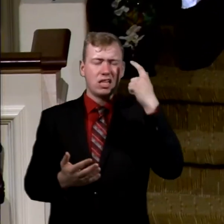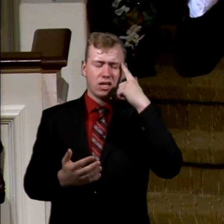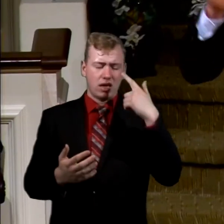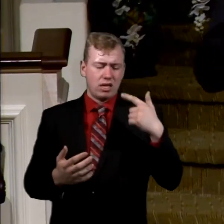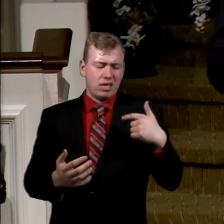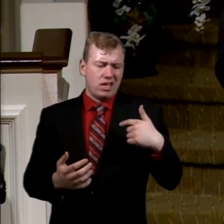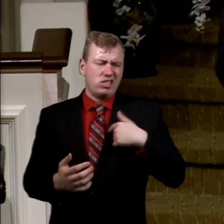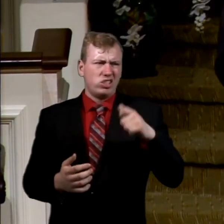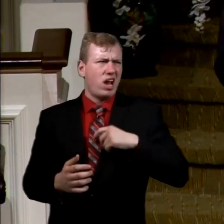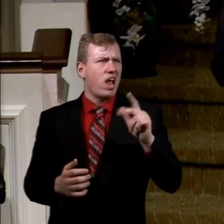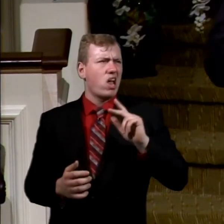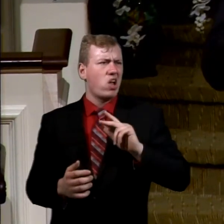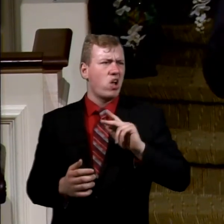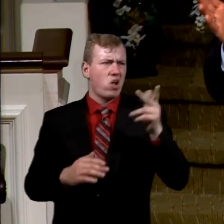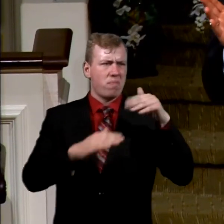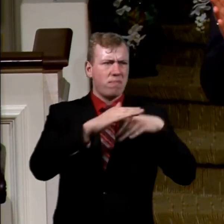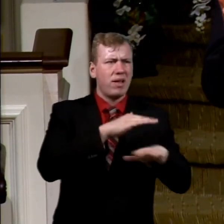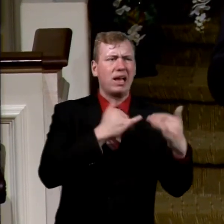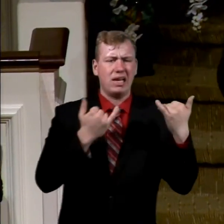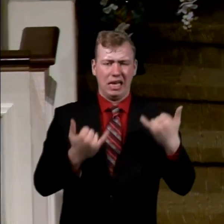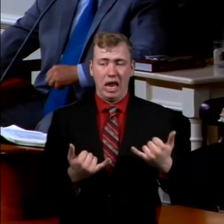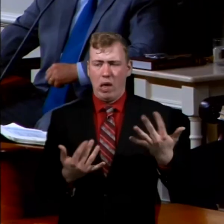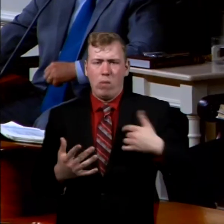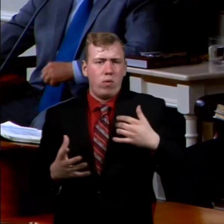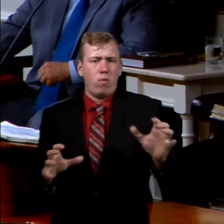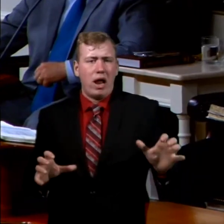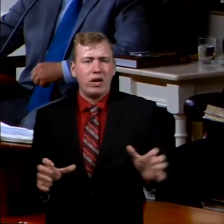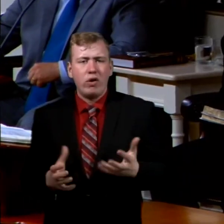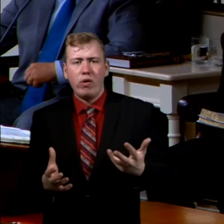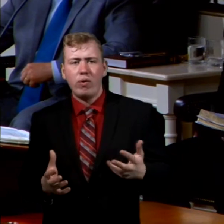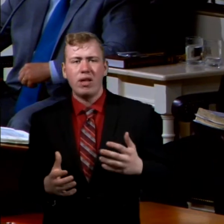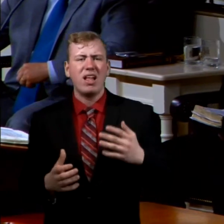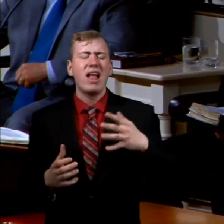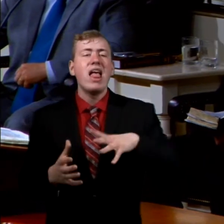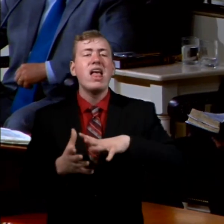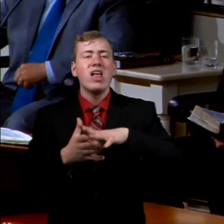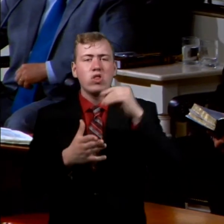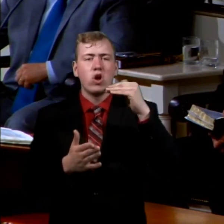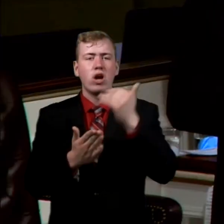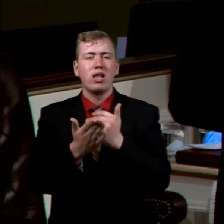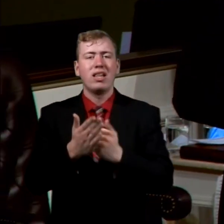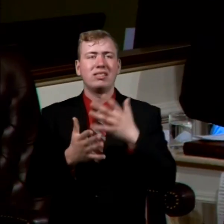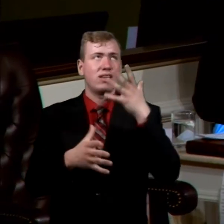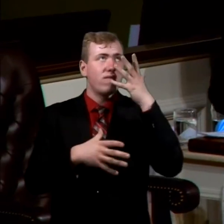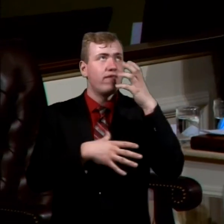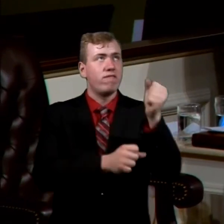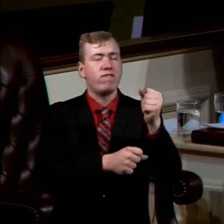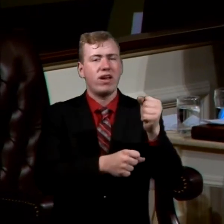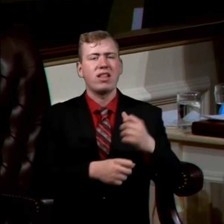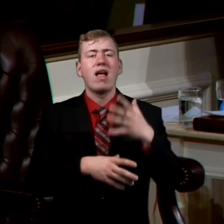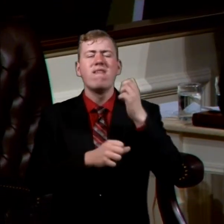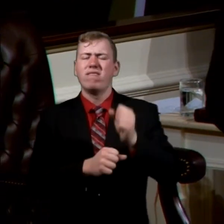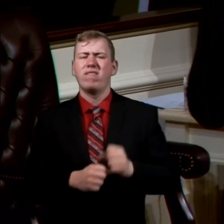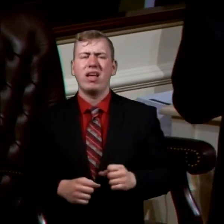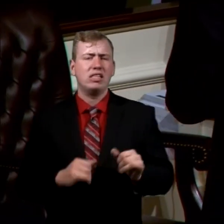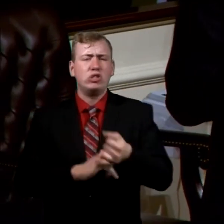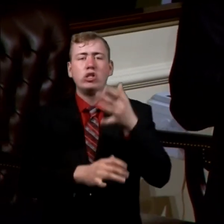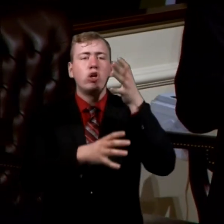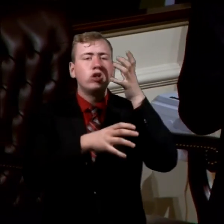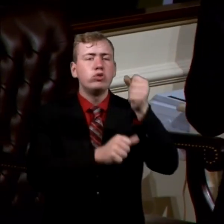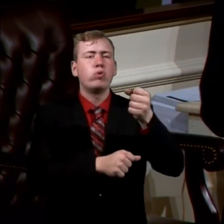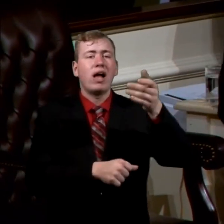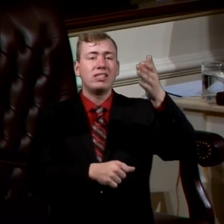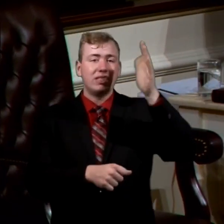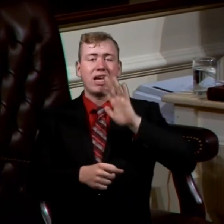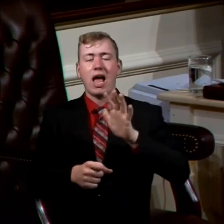should I go back in now? What should I do? He learned lessons of faith. And faith is basically trusting God